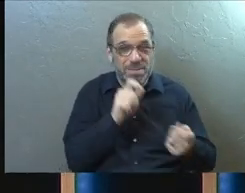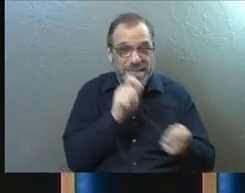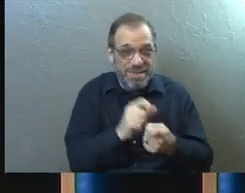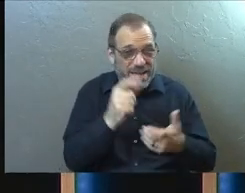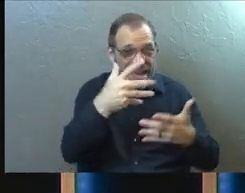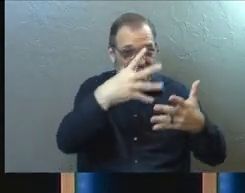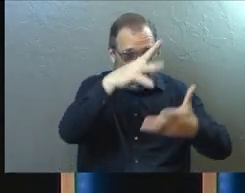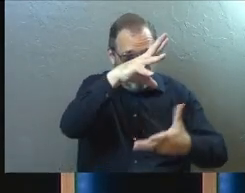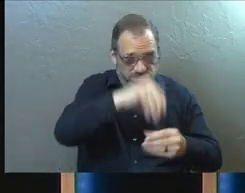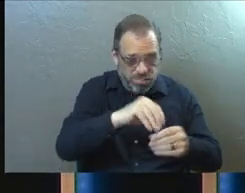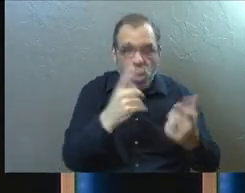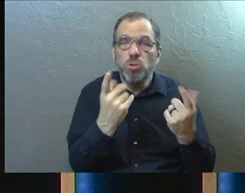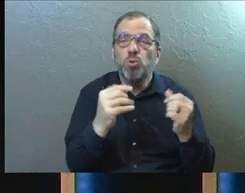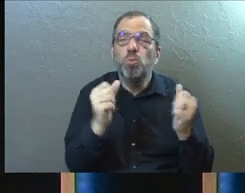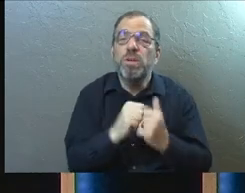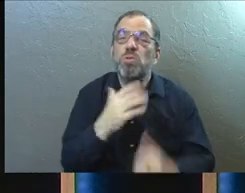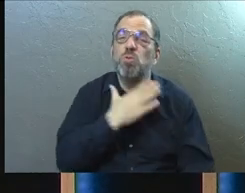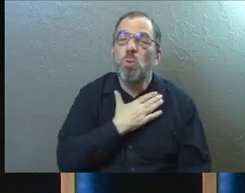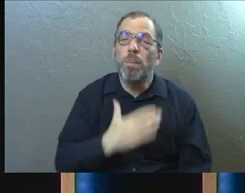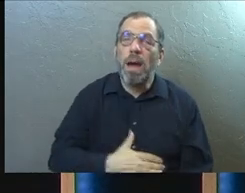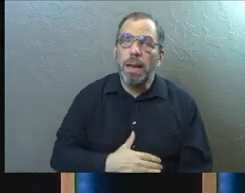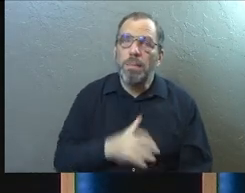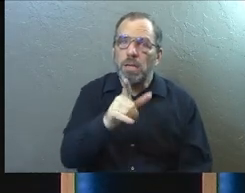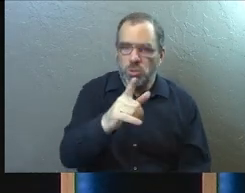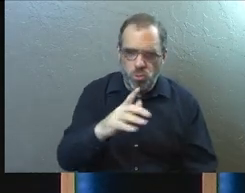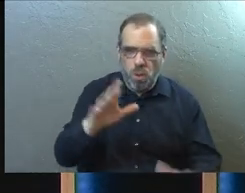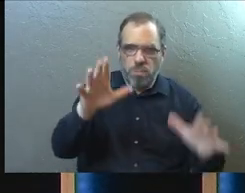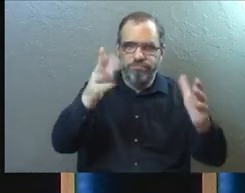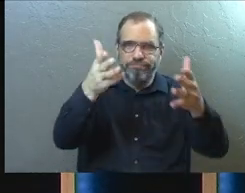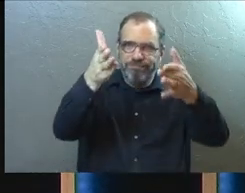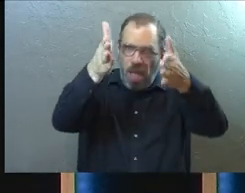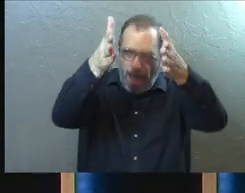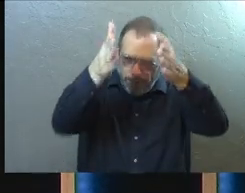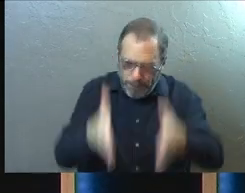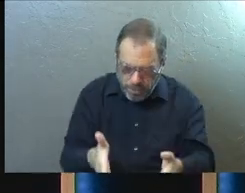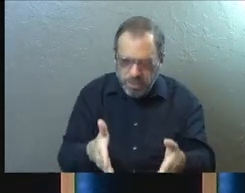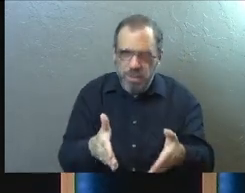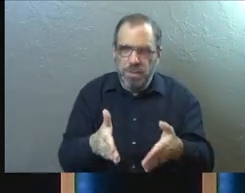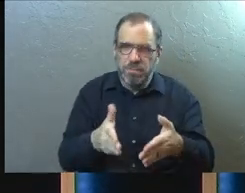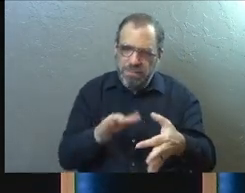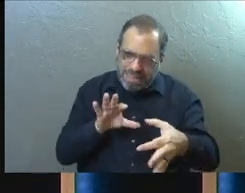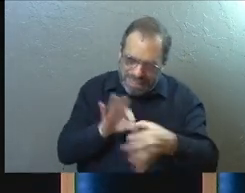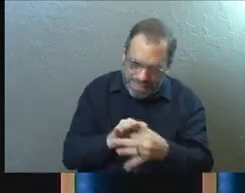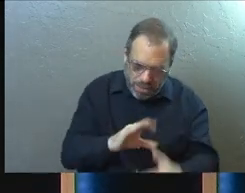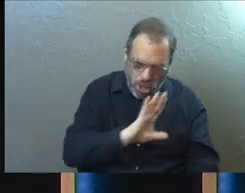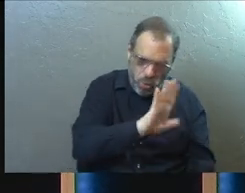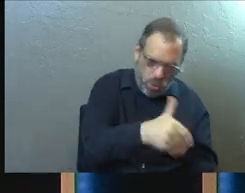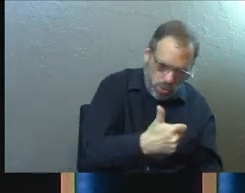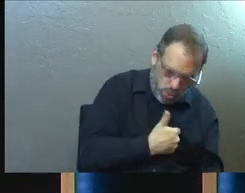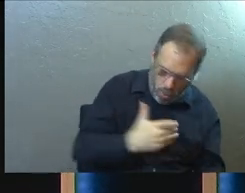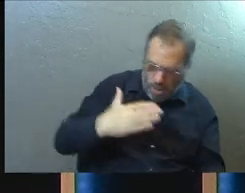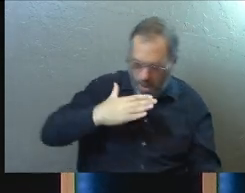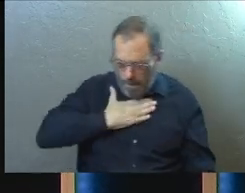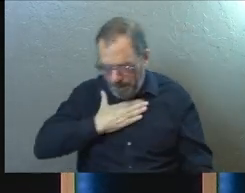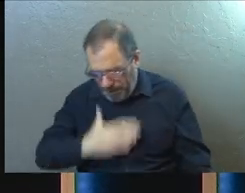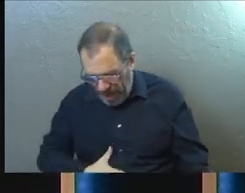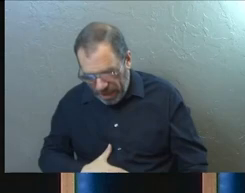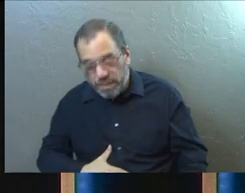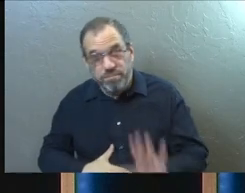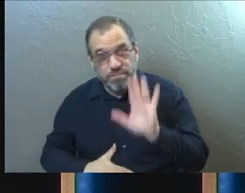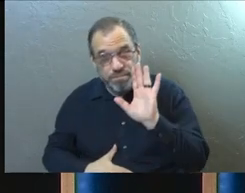to it matters what you do with your body because you are a whole person and you are a connected person, your soul and your